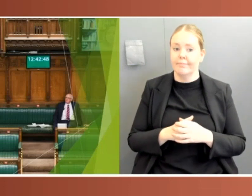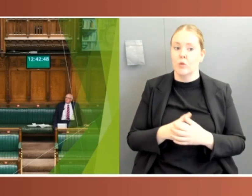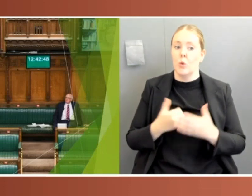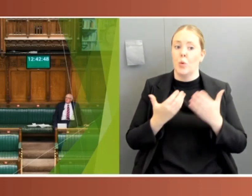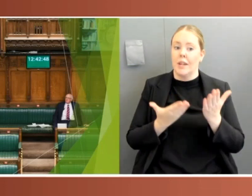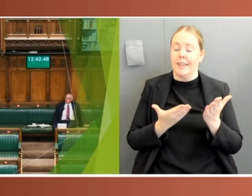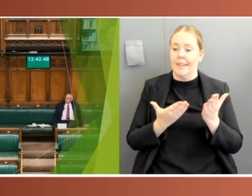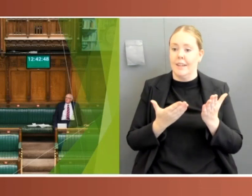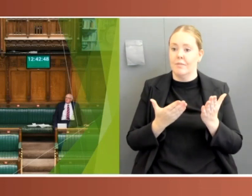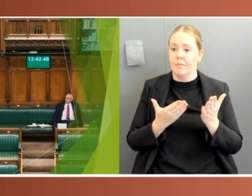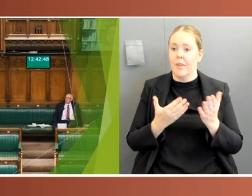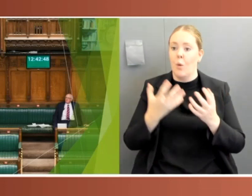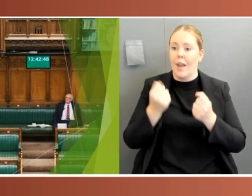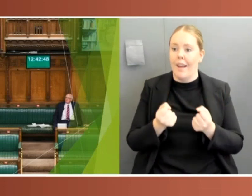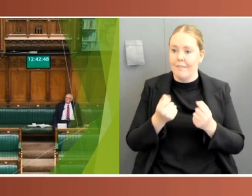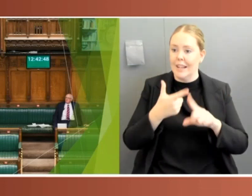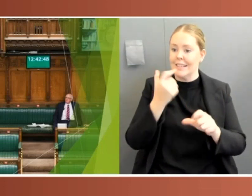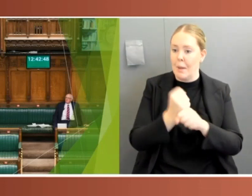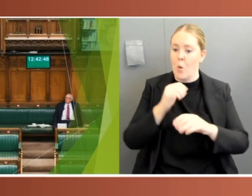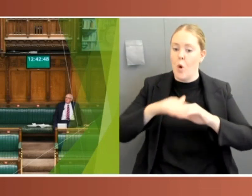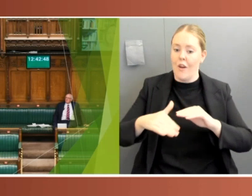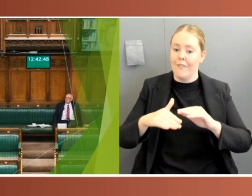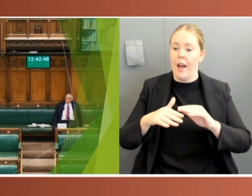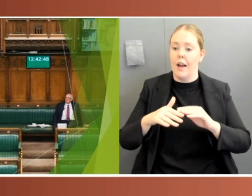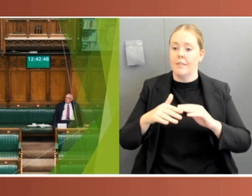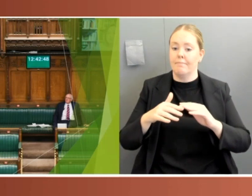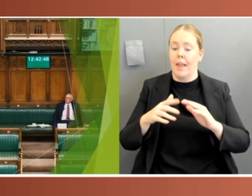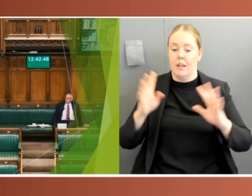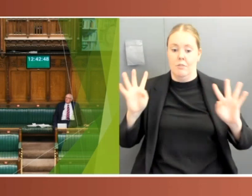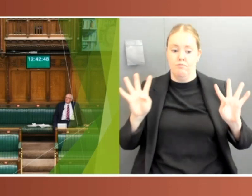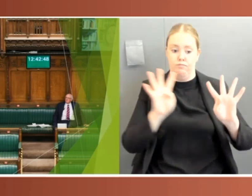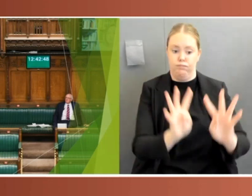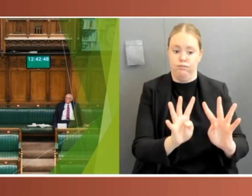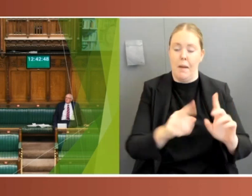were not able to contribute. So their constituents, us, were left shortchanged.